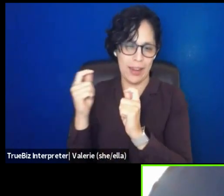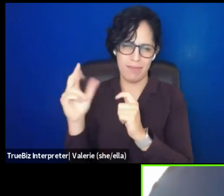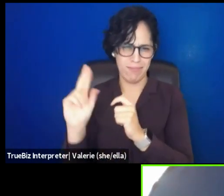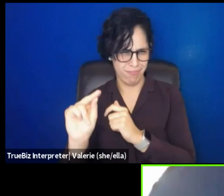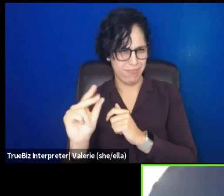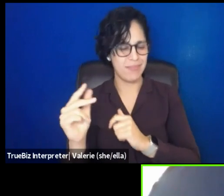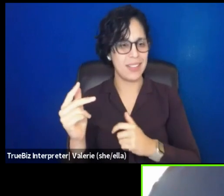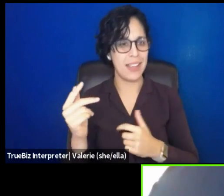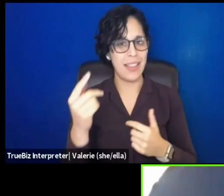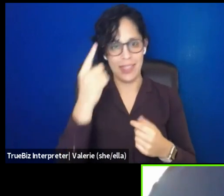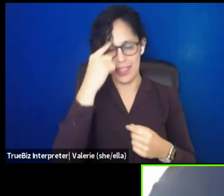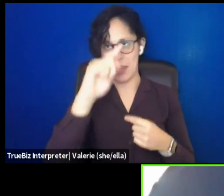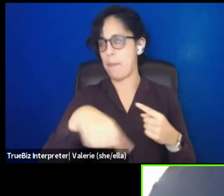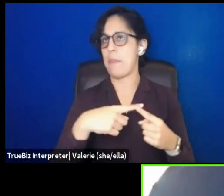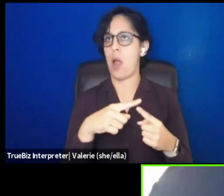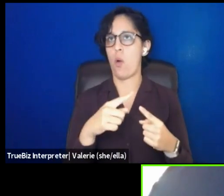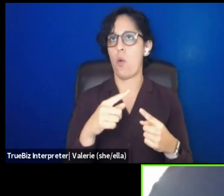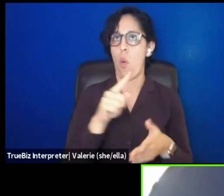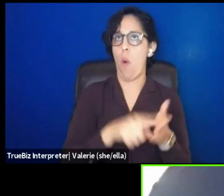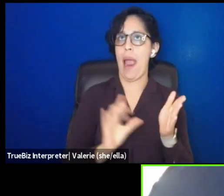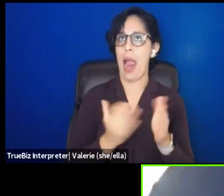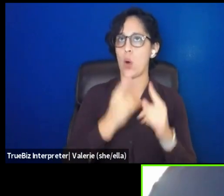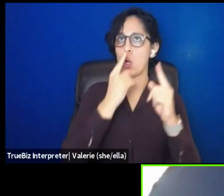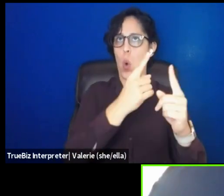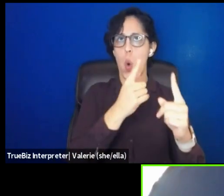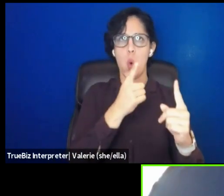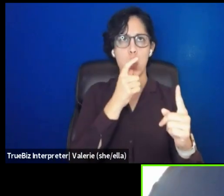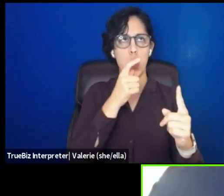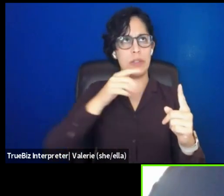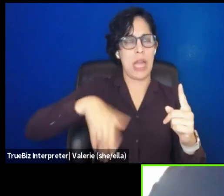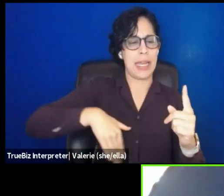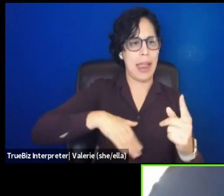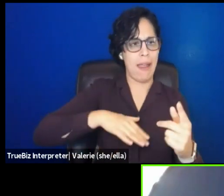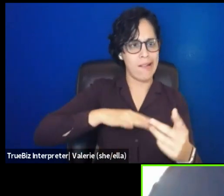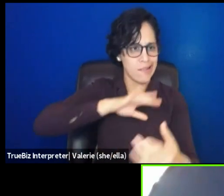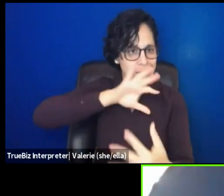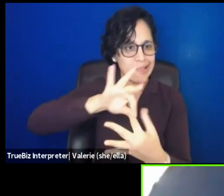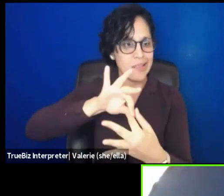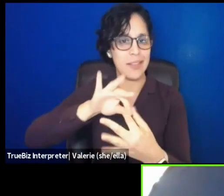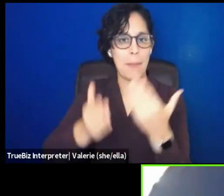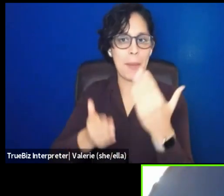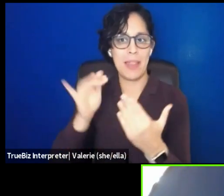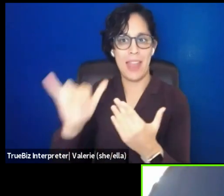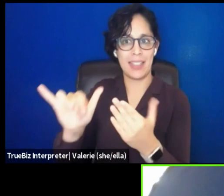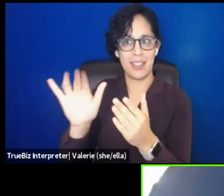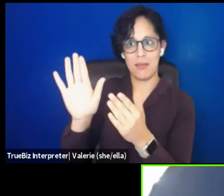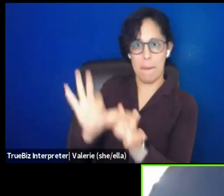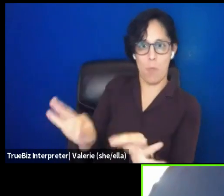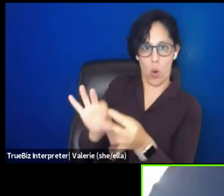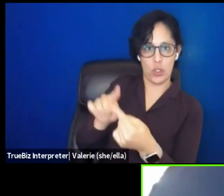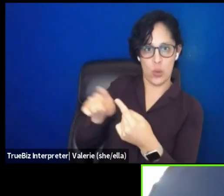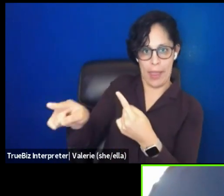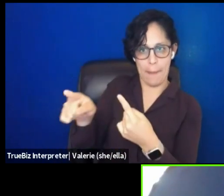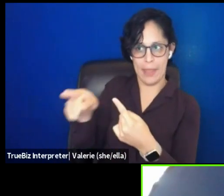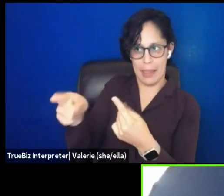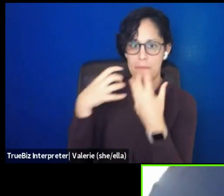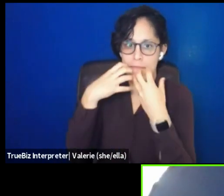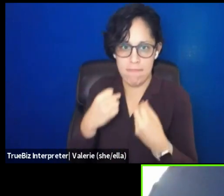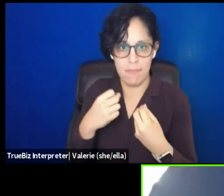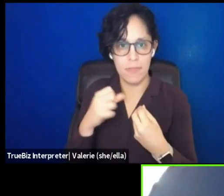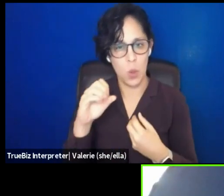to yet, who this may, may excite, um, is something that I love seeing people explore that you all just dove in,